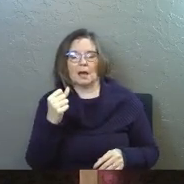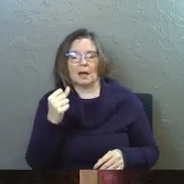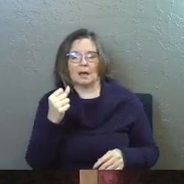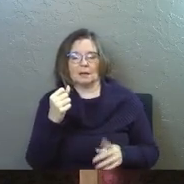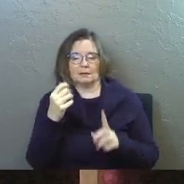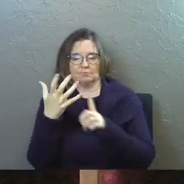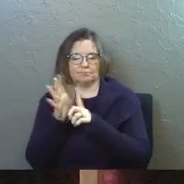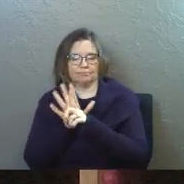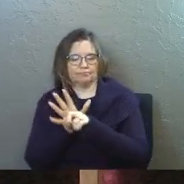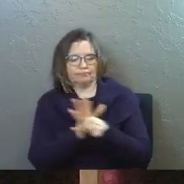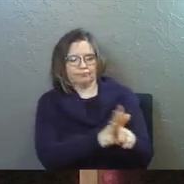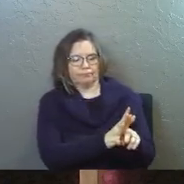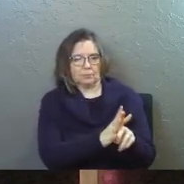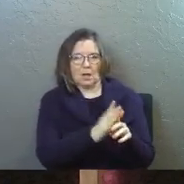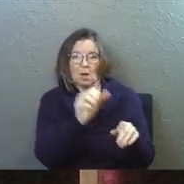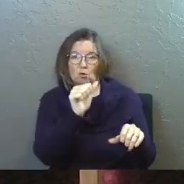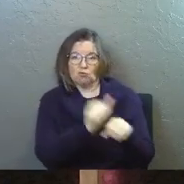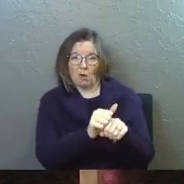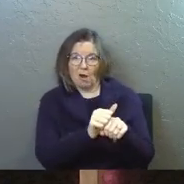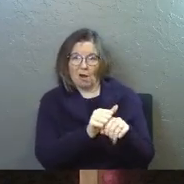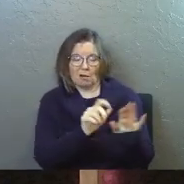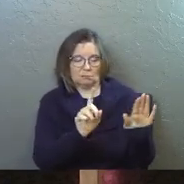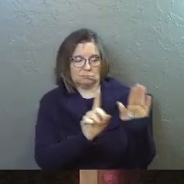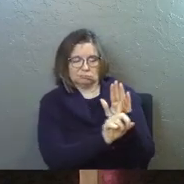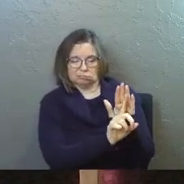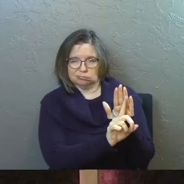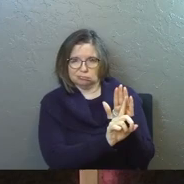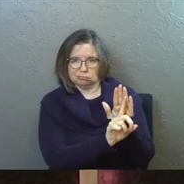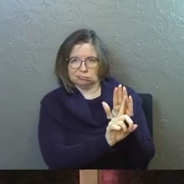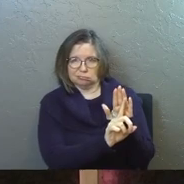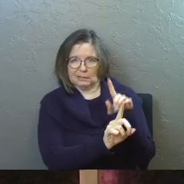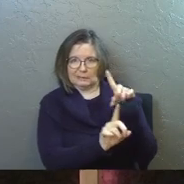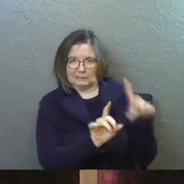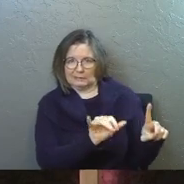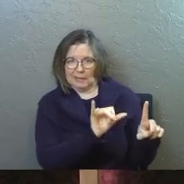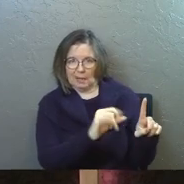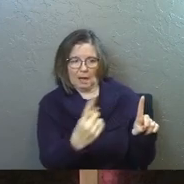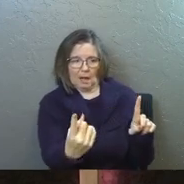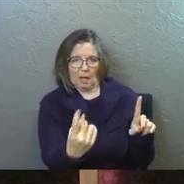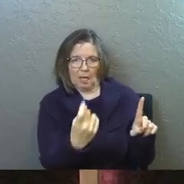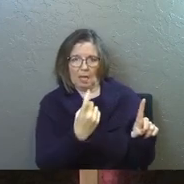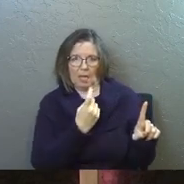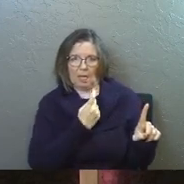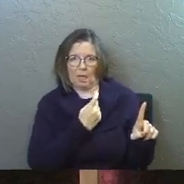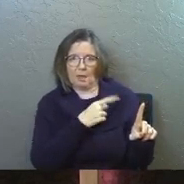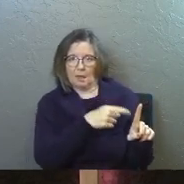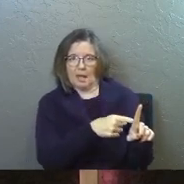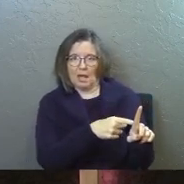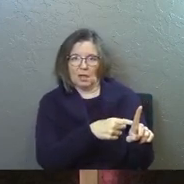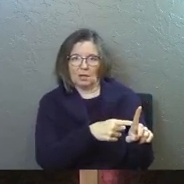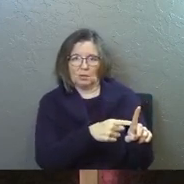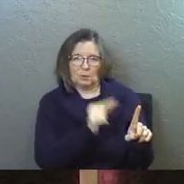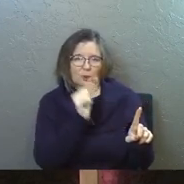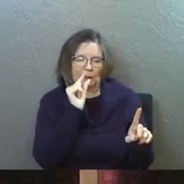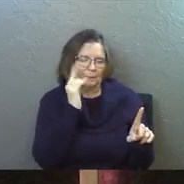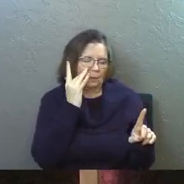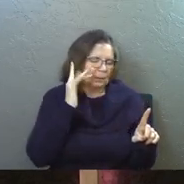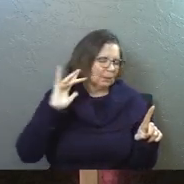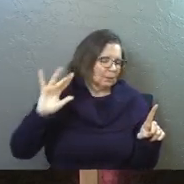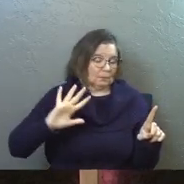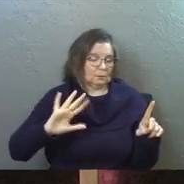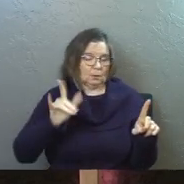sticks him in the cleft of a rock and the side of a mountain. And he says, I'll pass by. And then you can get just a little bit